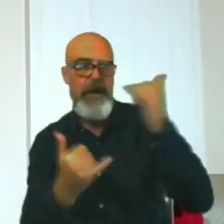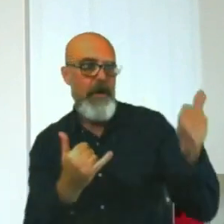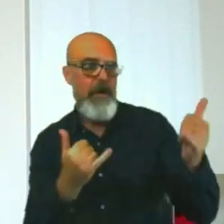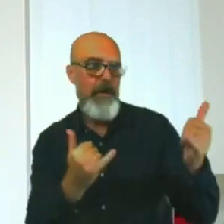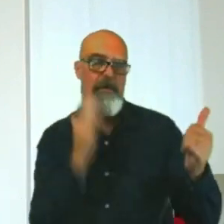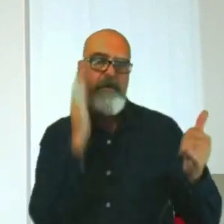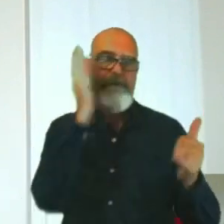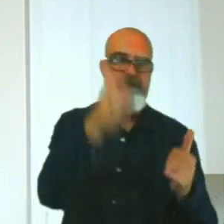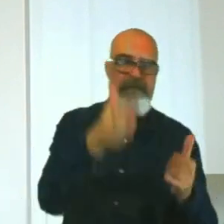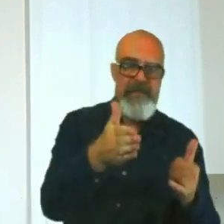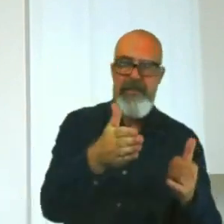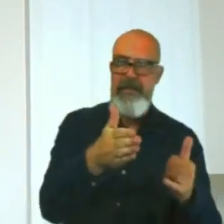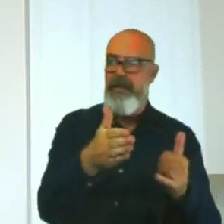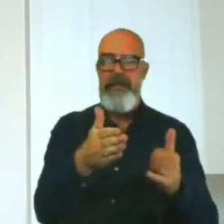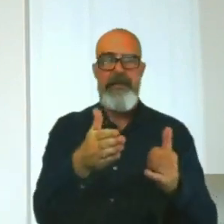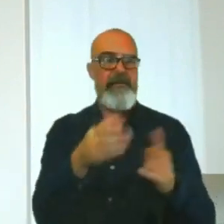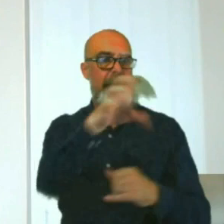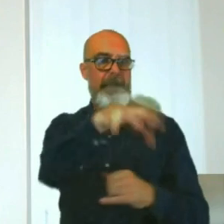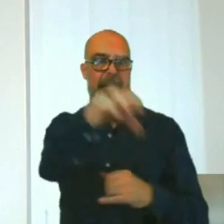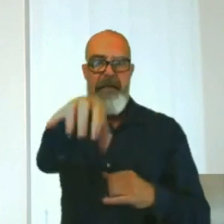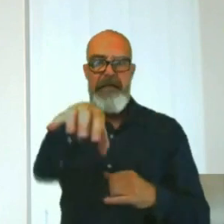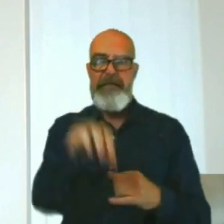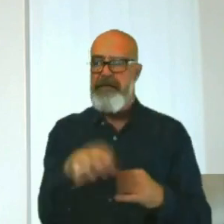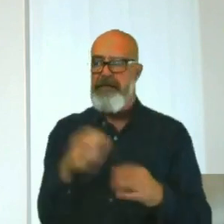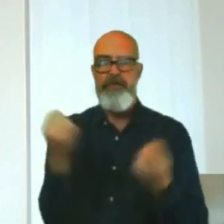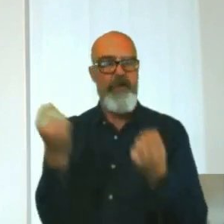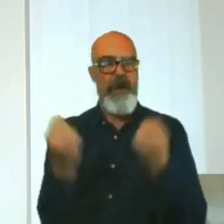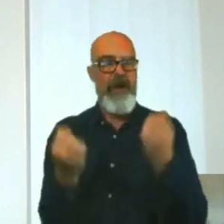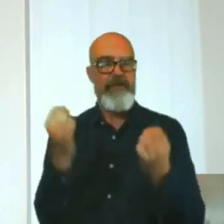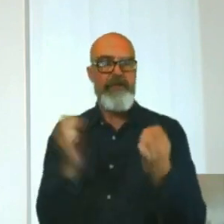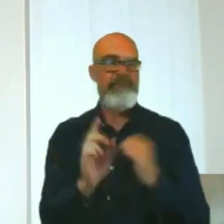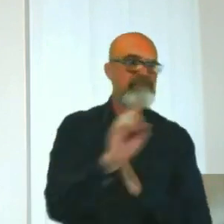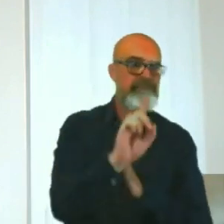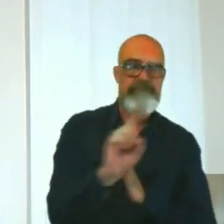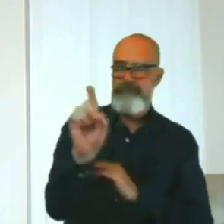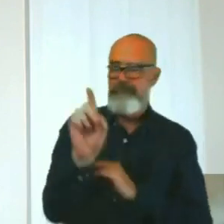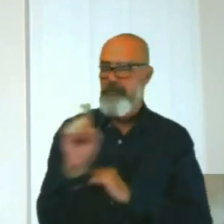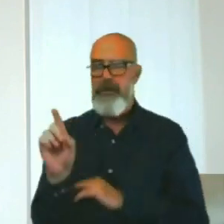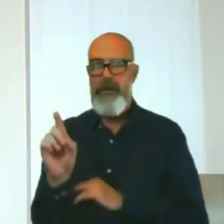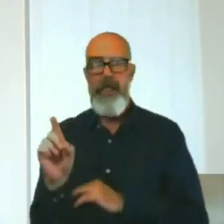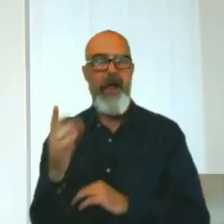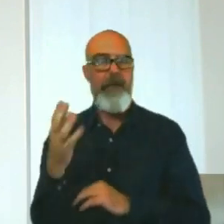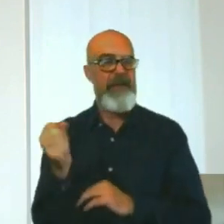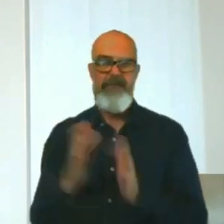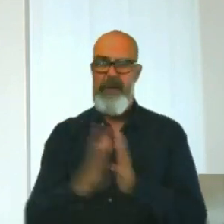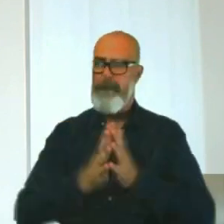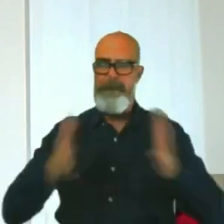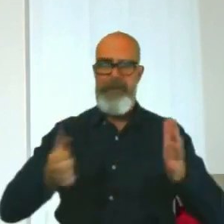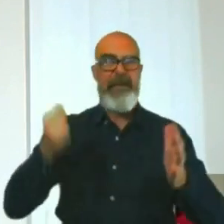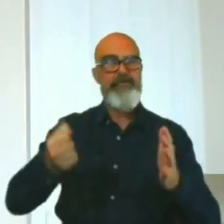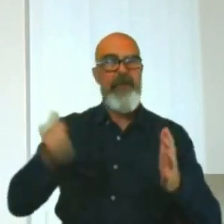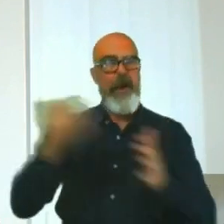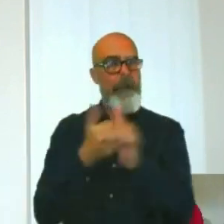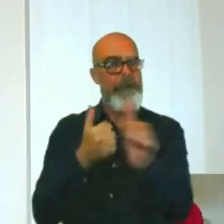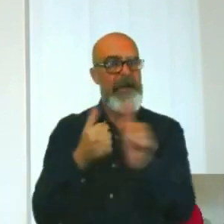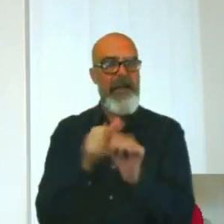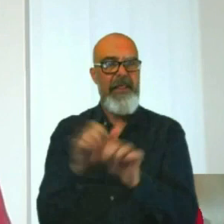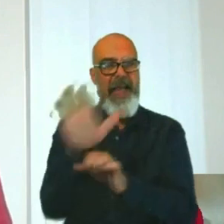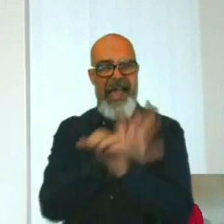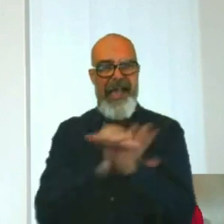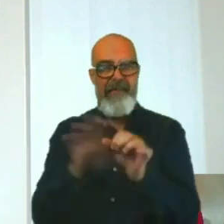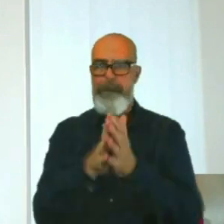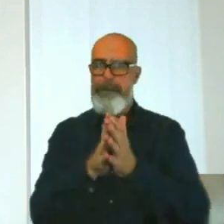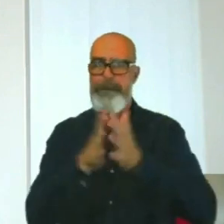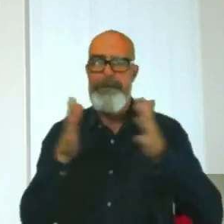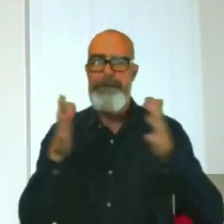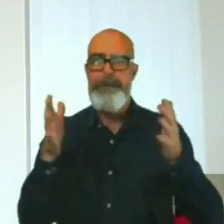our drivers, getting out and about on the network. I'm really lucky at GTR. We cover, we're the biggest train operator, so we cover a huge area. Personally, I'm responsible